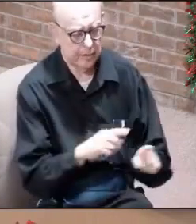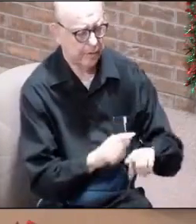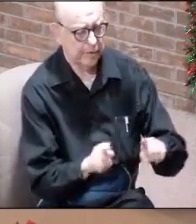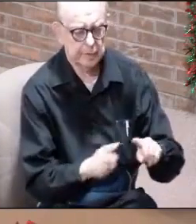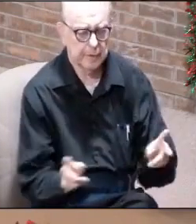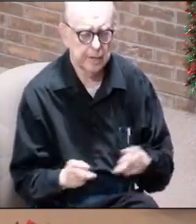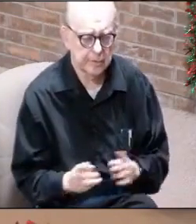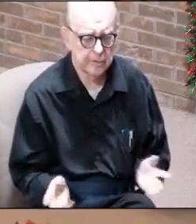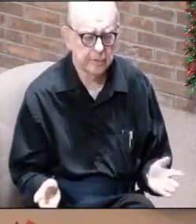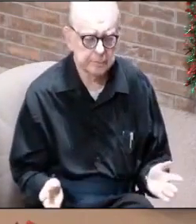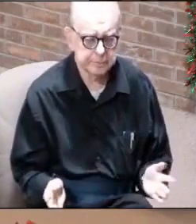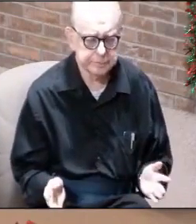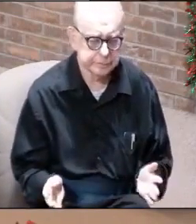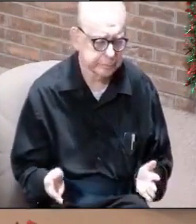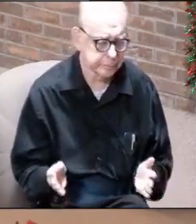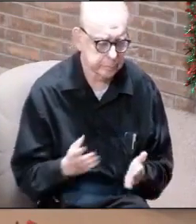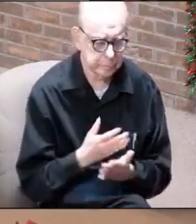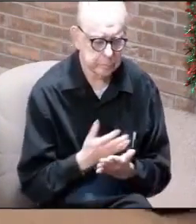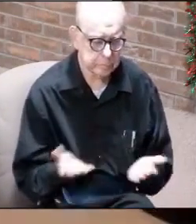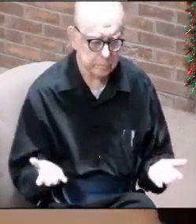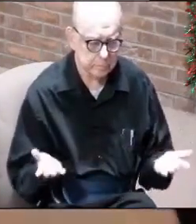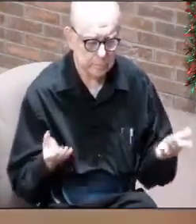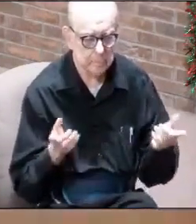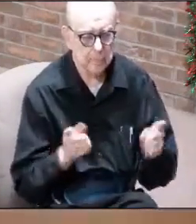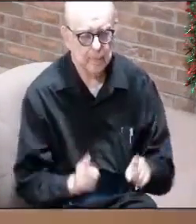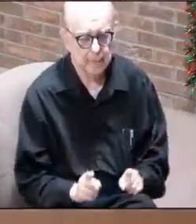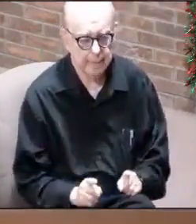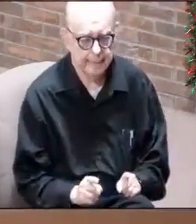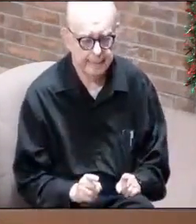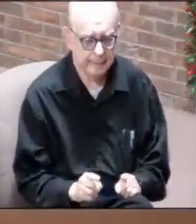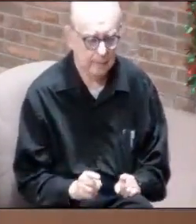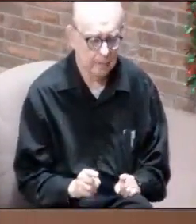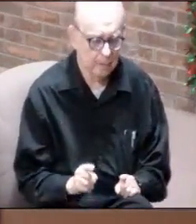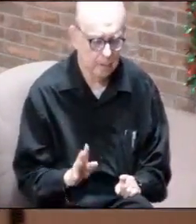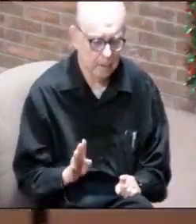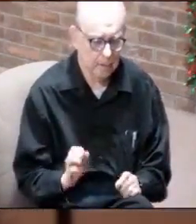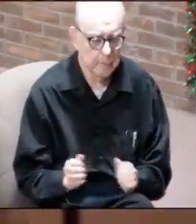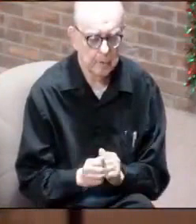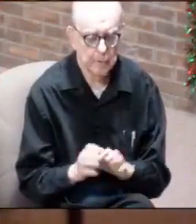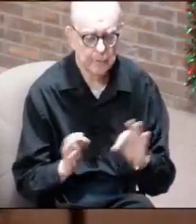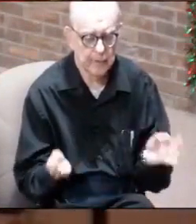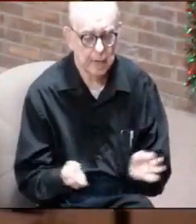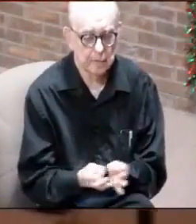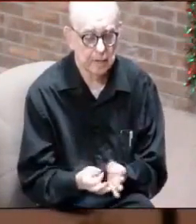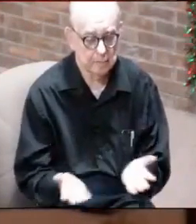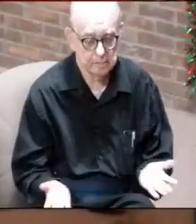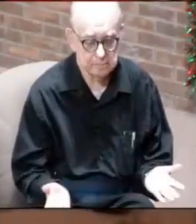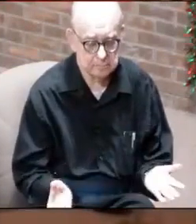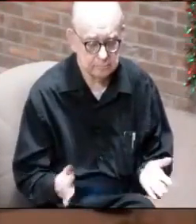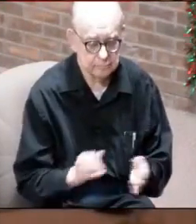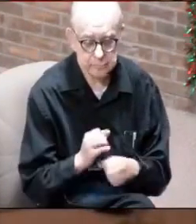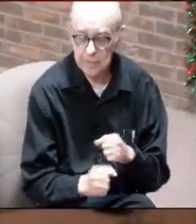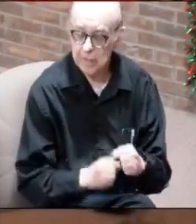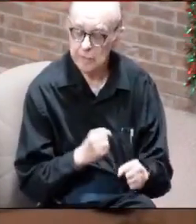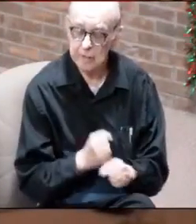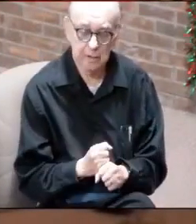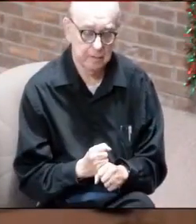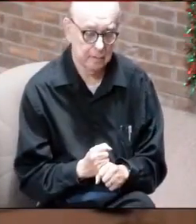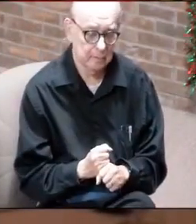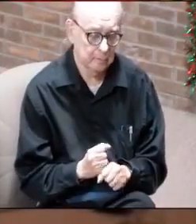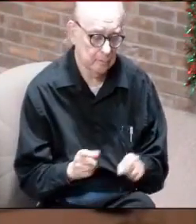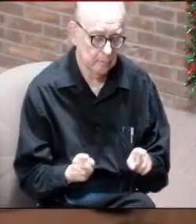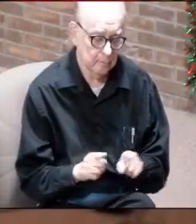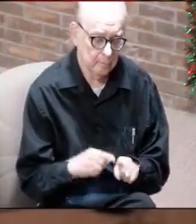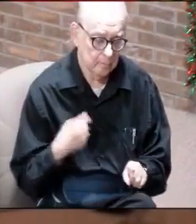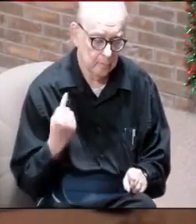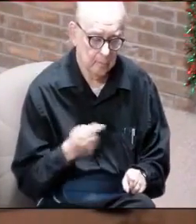we used to go there, and everything that would happen, and they would be with family and family. And this year, it was like